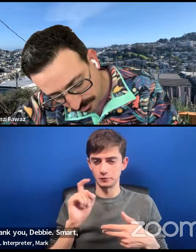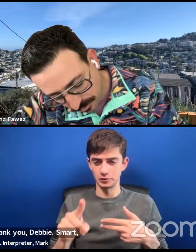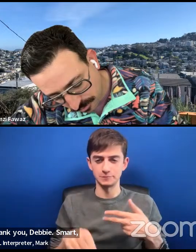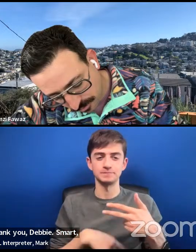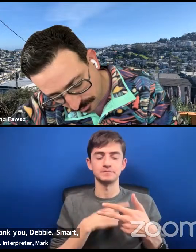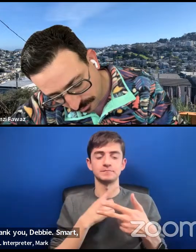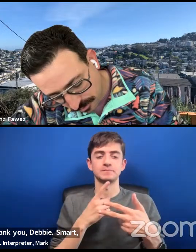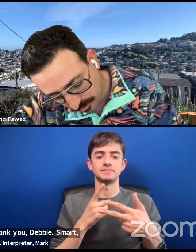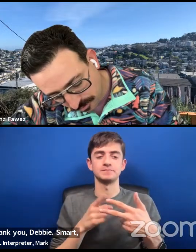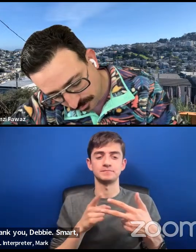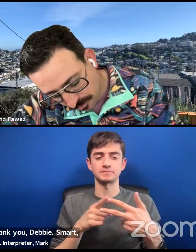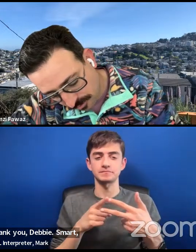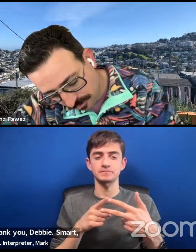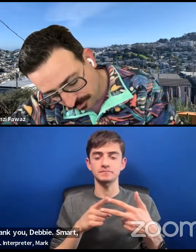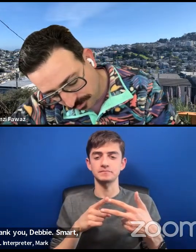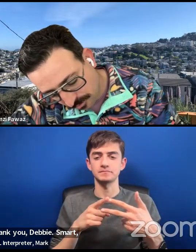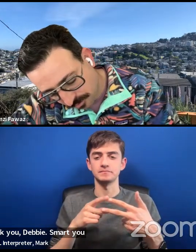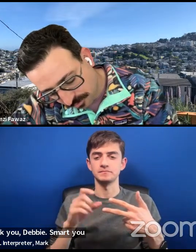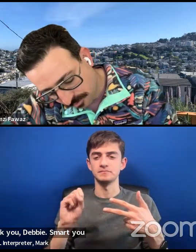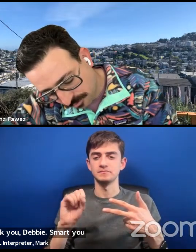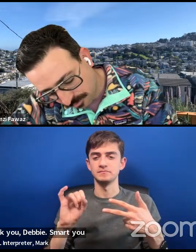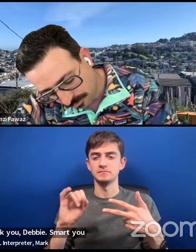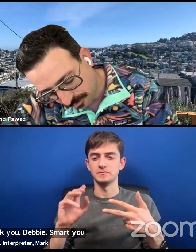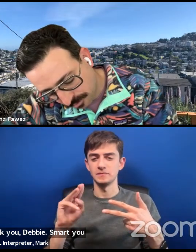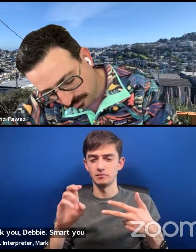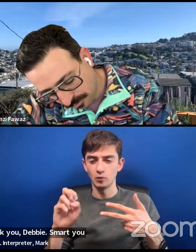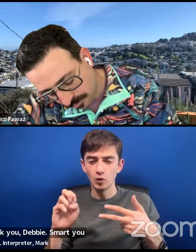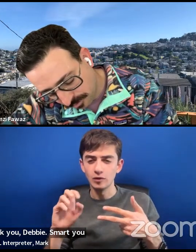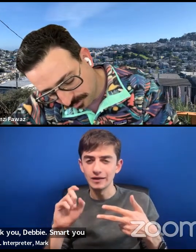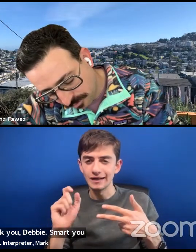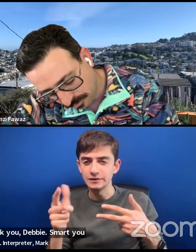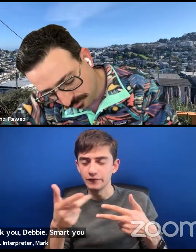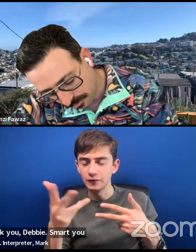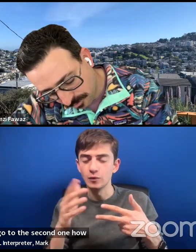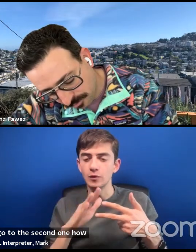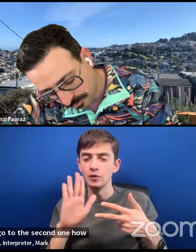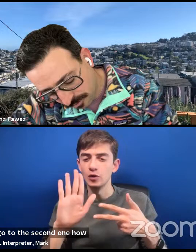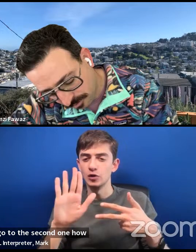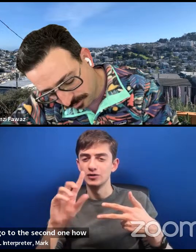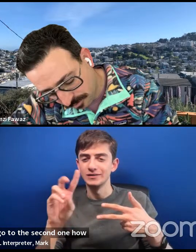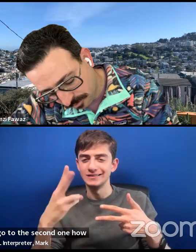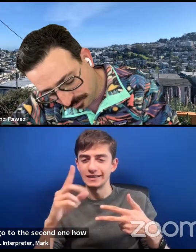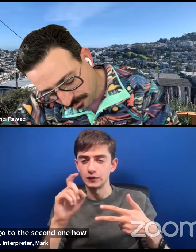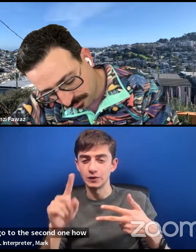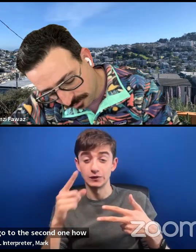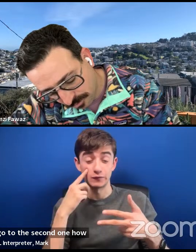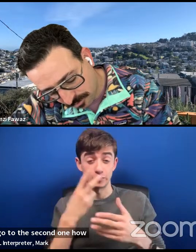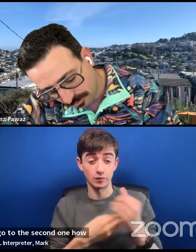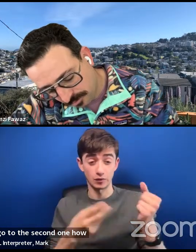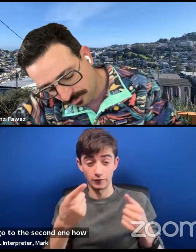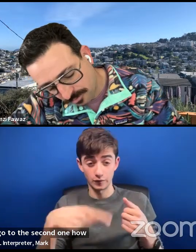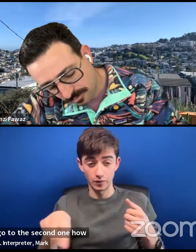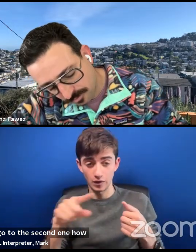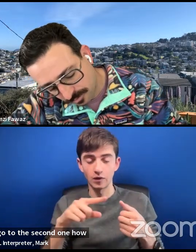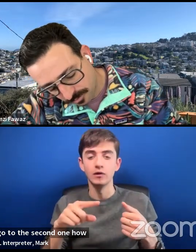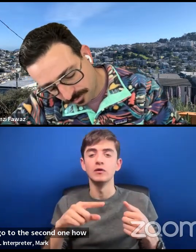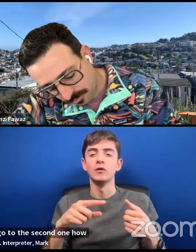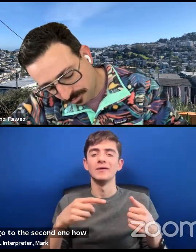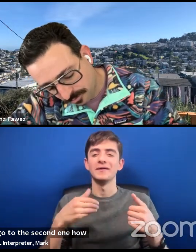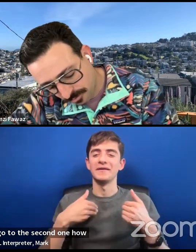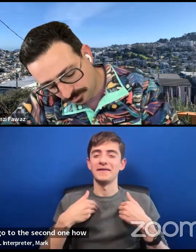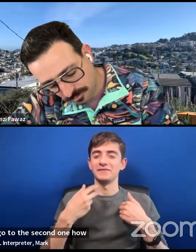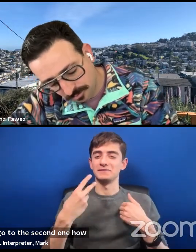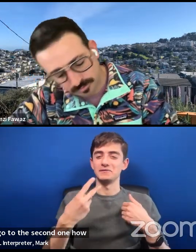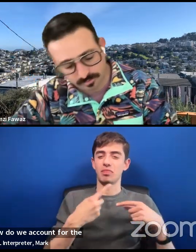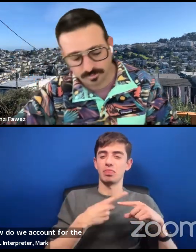a couple. I'm going to go to the second one. How do we, and this is for both, how do we account for the two sometimes contradictory